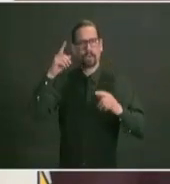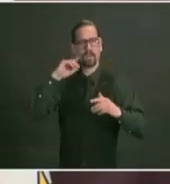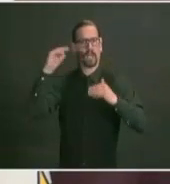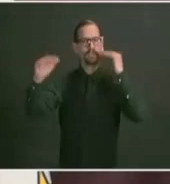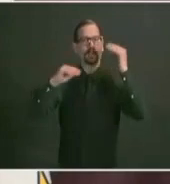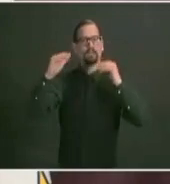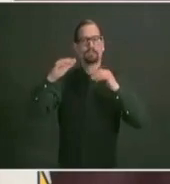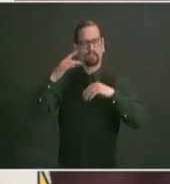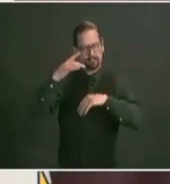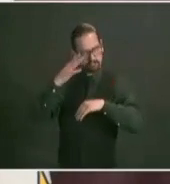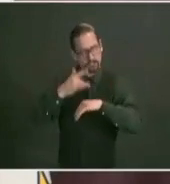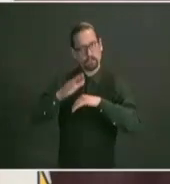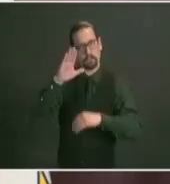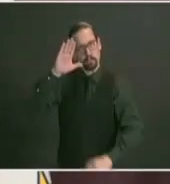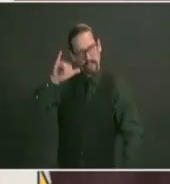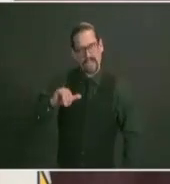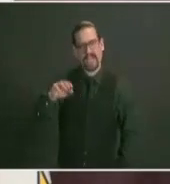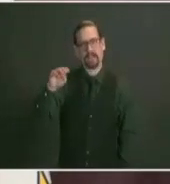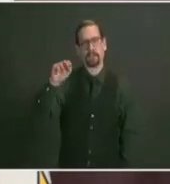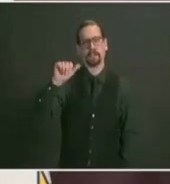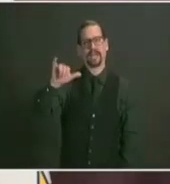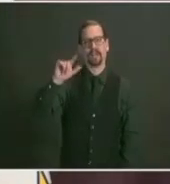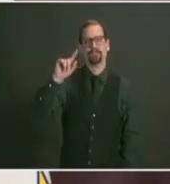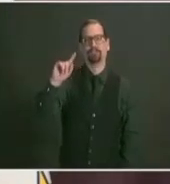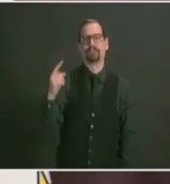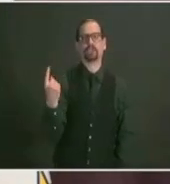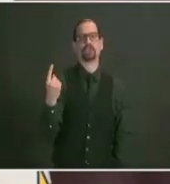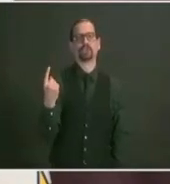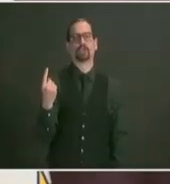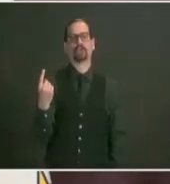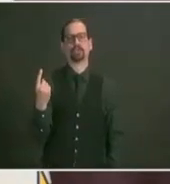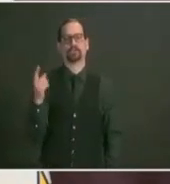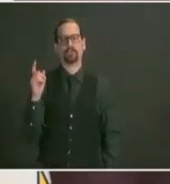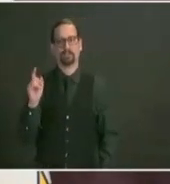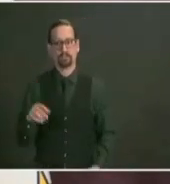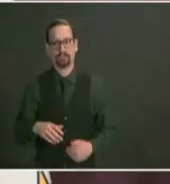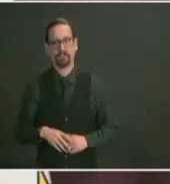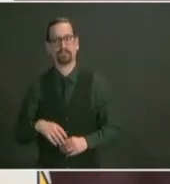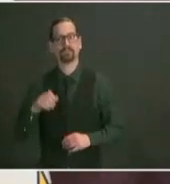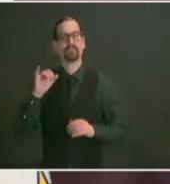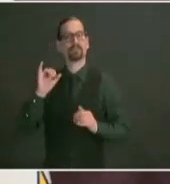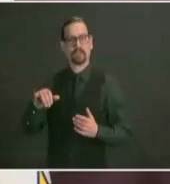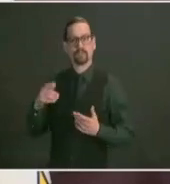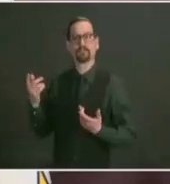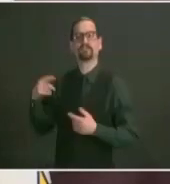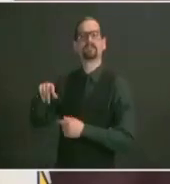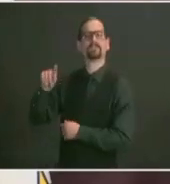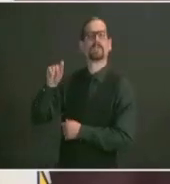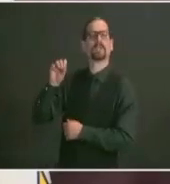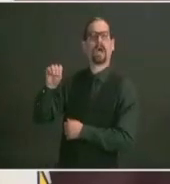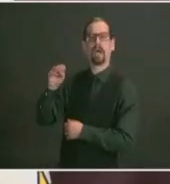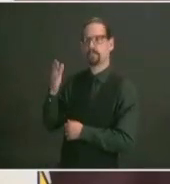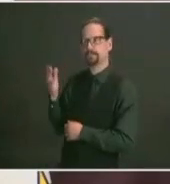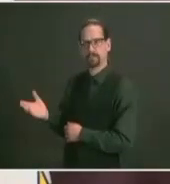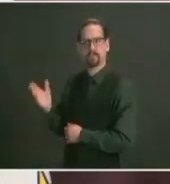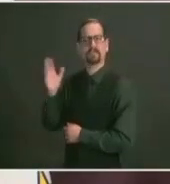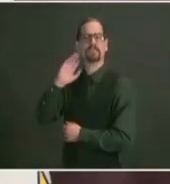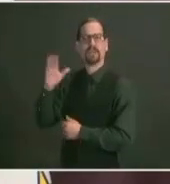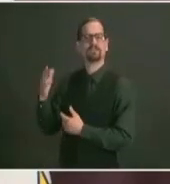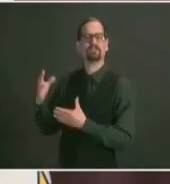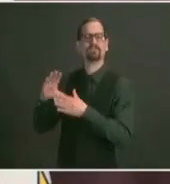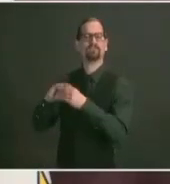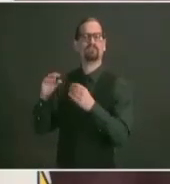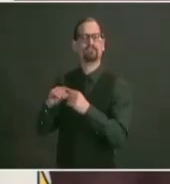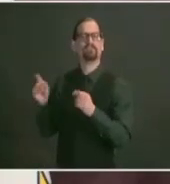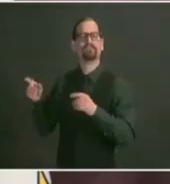that tom is joining us so that as the executive director focused on operations and really pushing